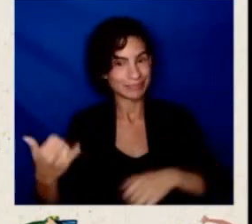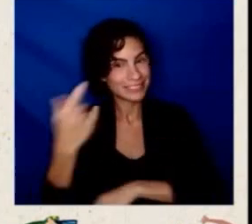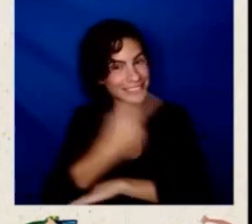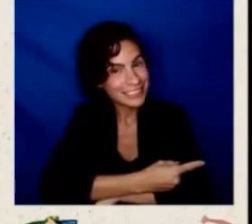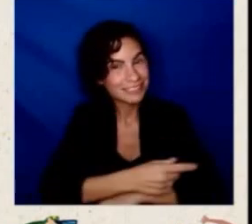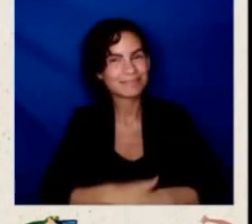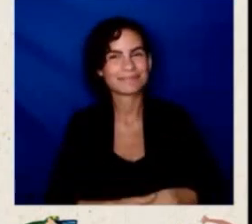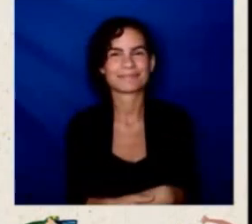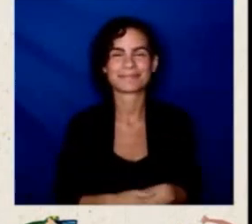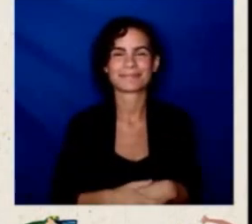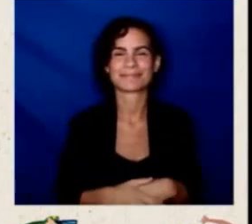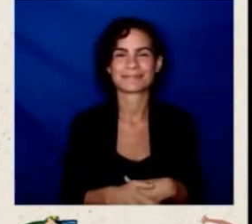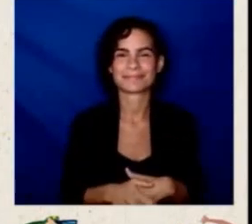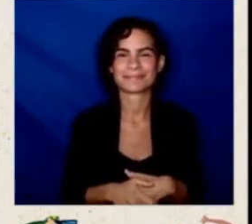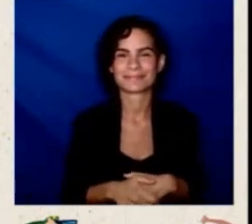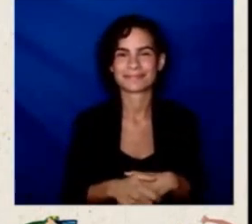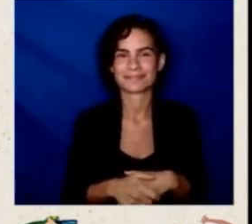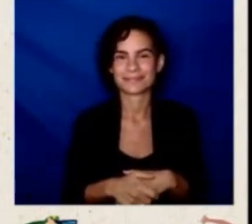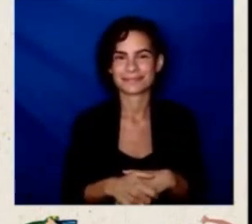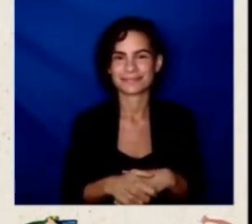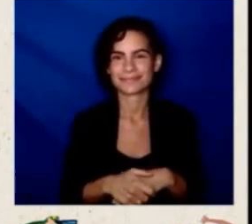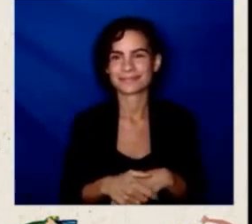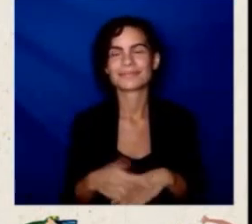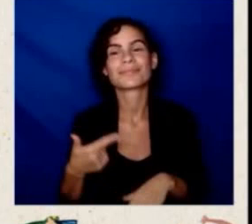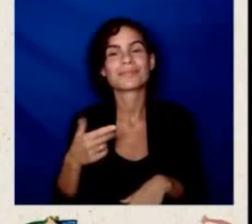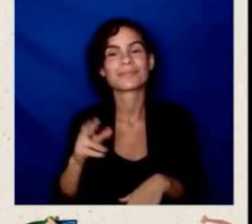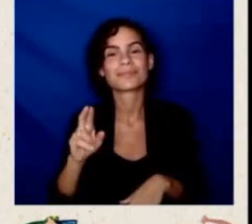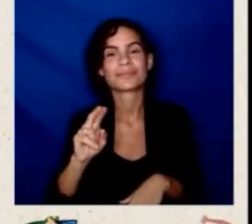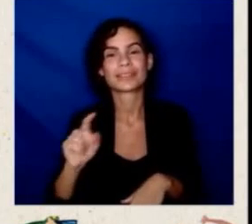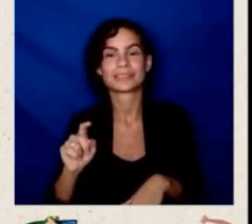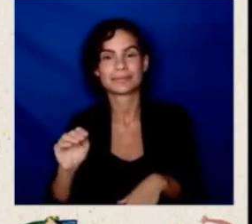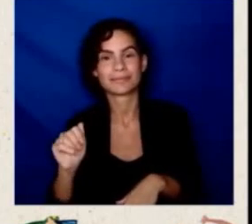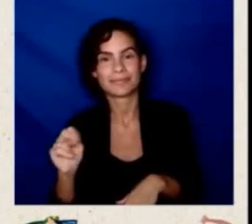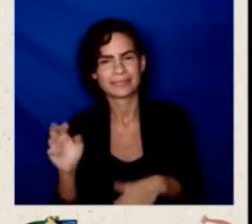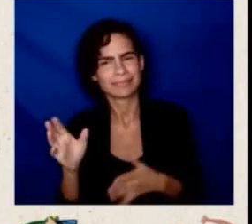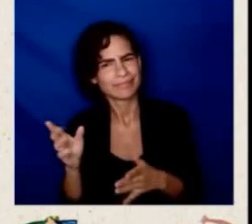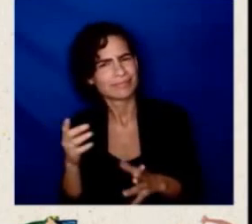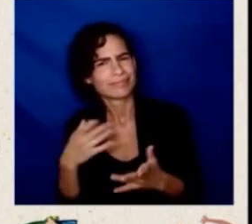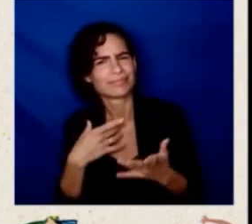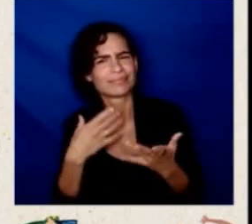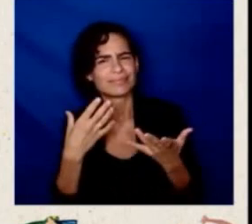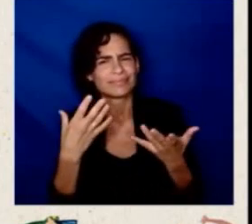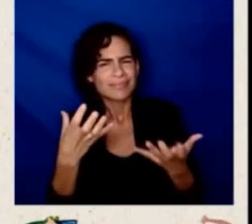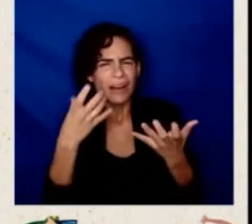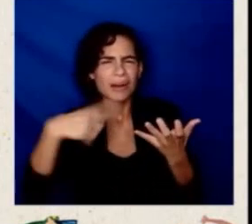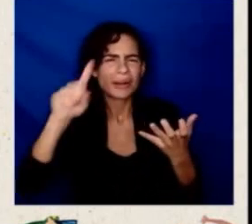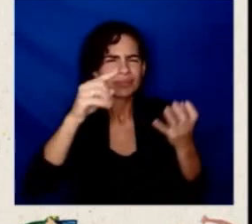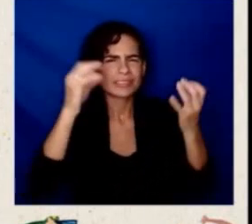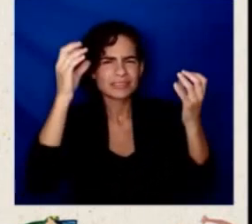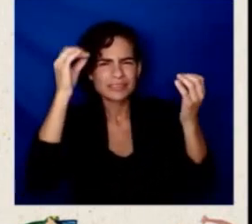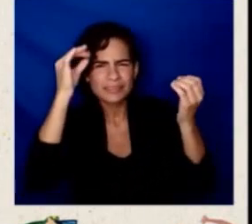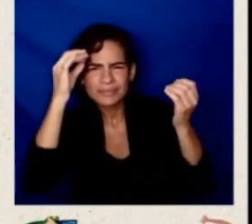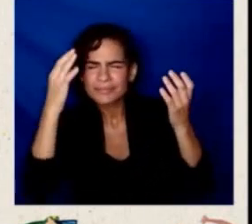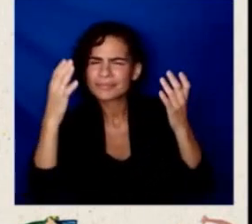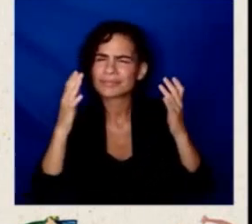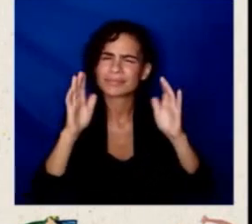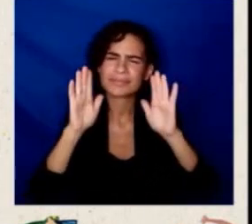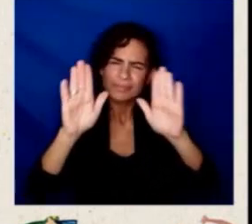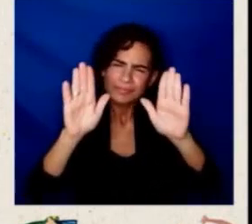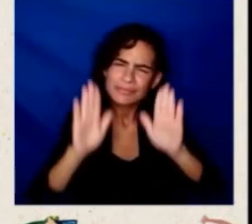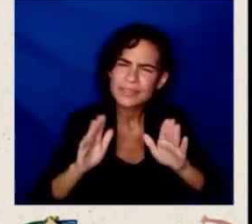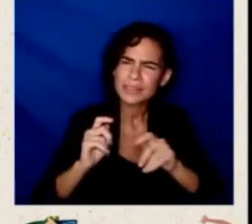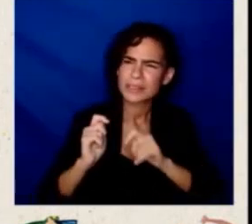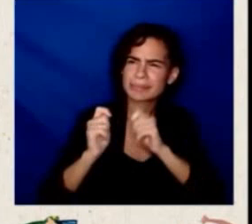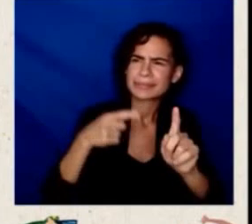Hispanic Heritage Month and all the contributions, the great contributions that so many incredible leaders are paving the way with. And I know